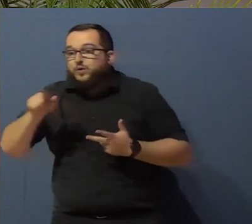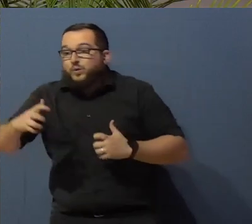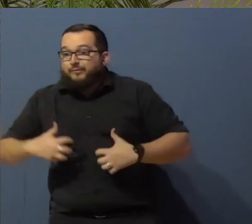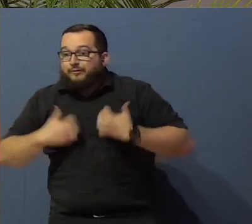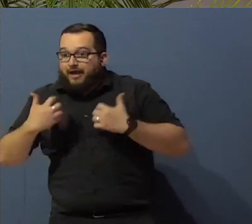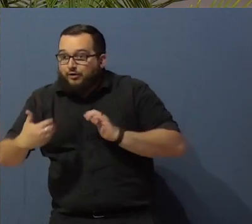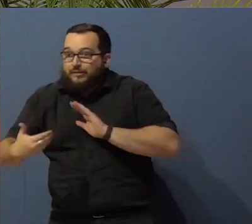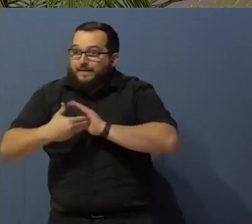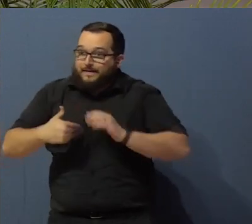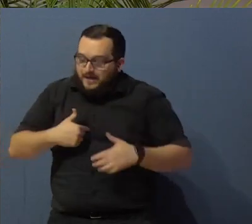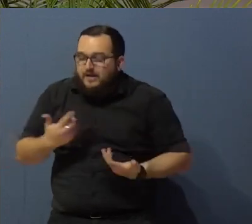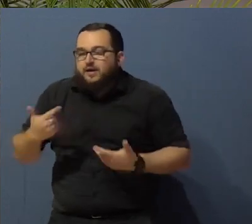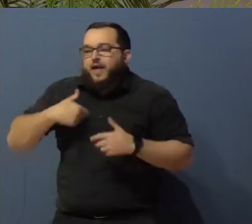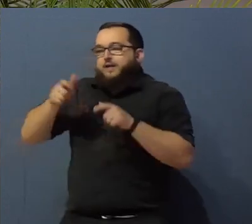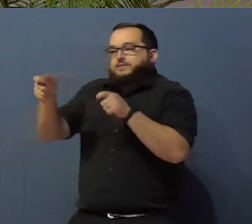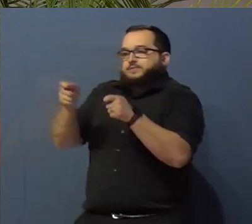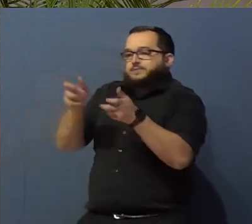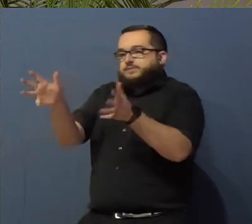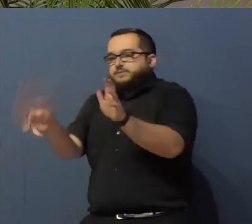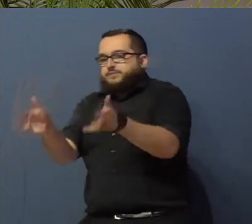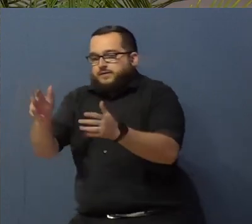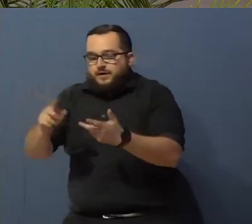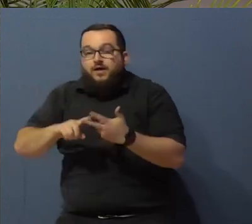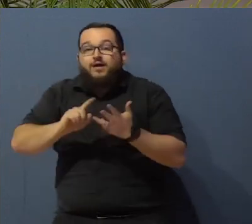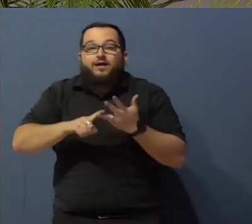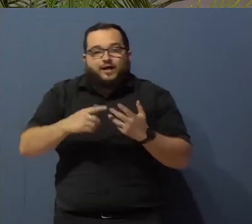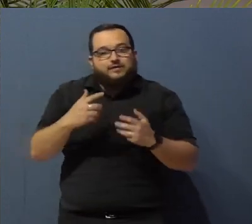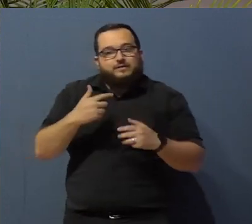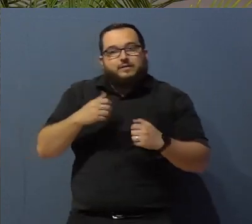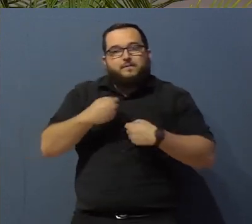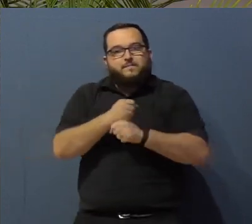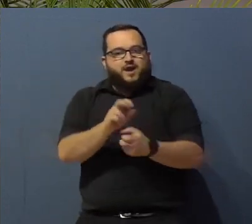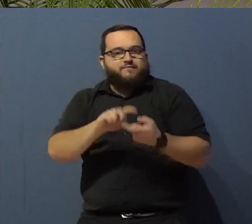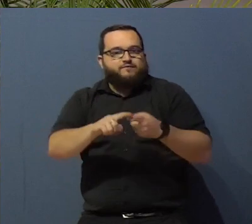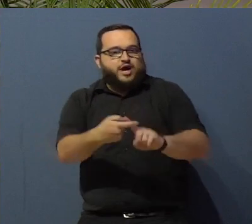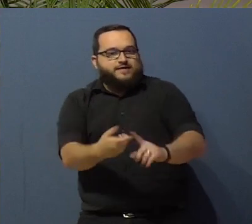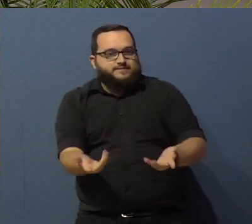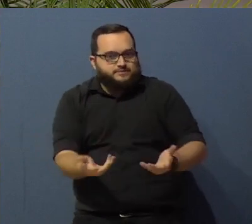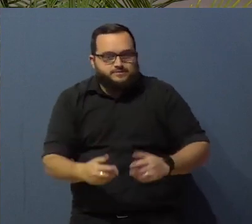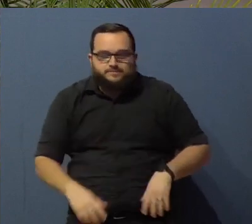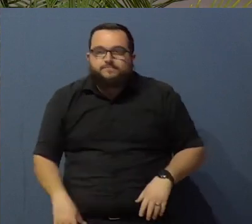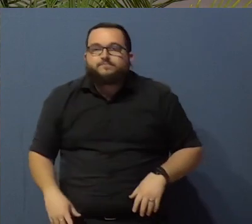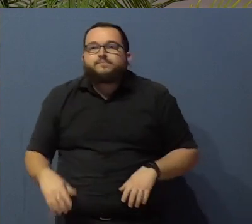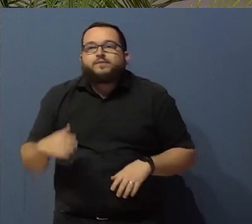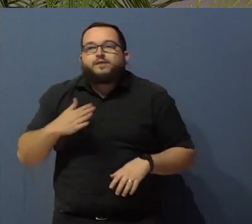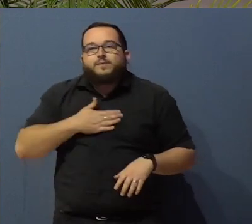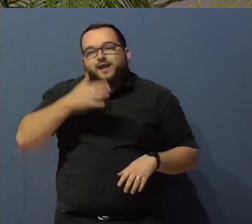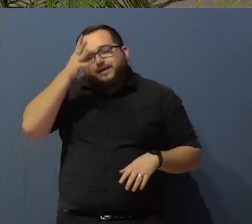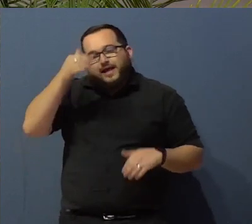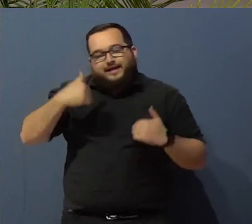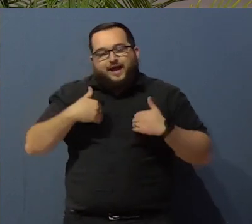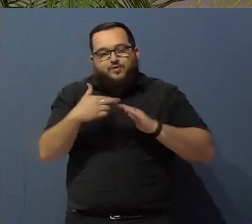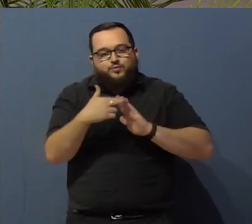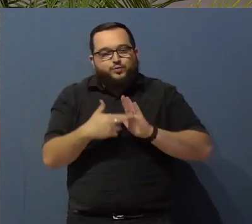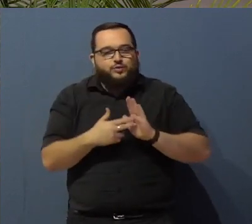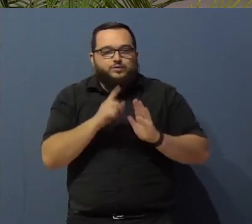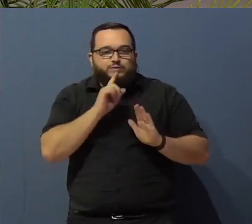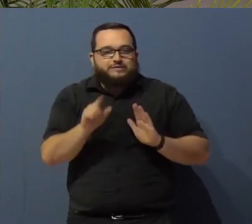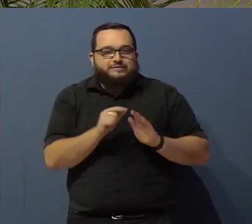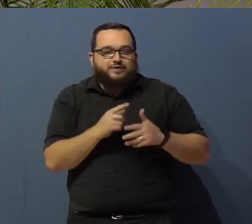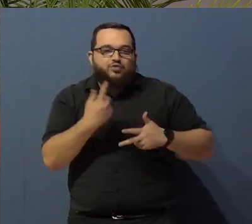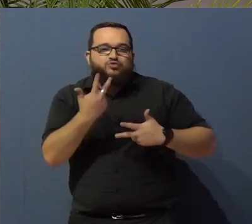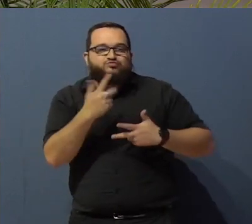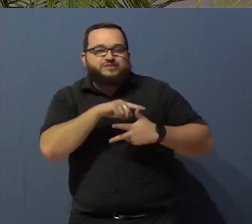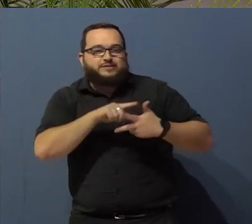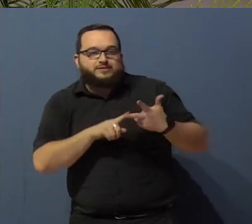and making friends with co-workers. And my dad had a three-part rule to money